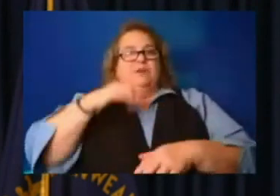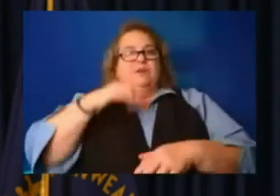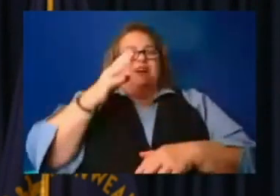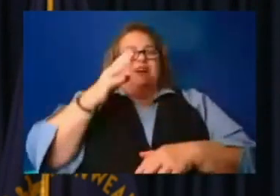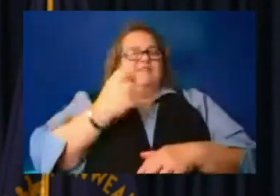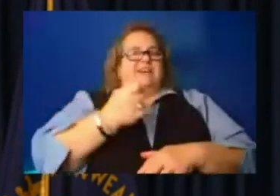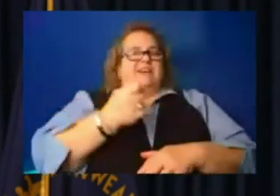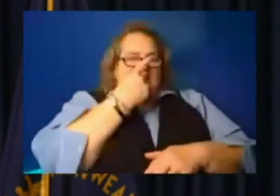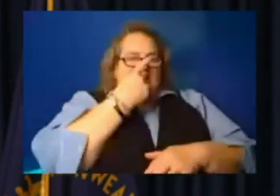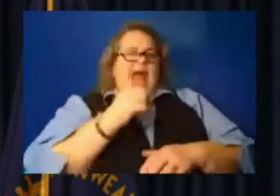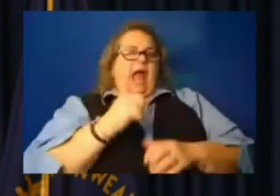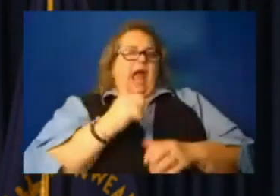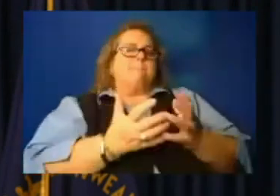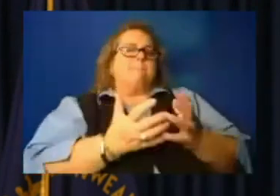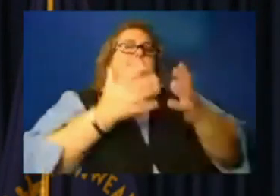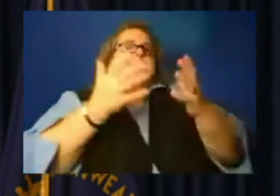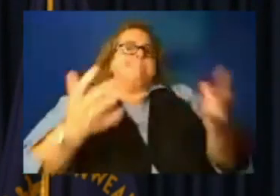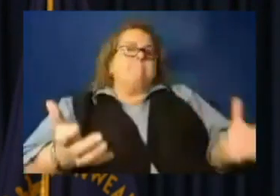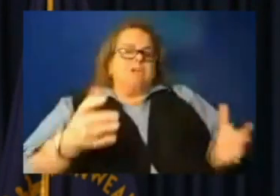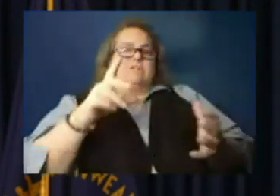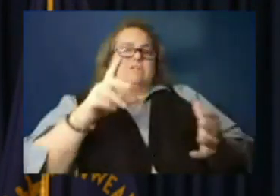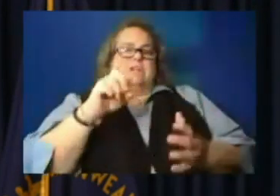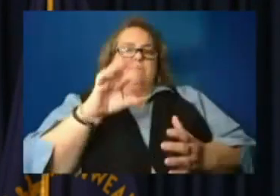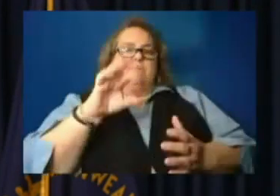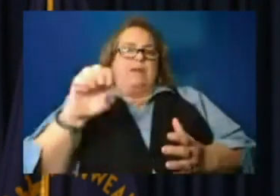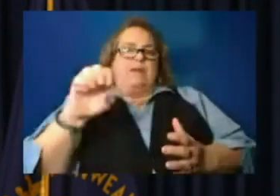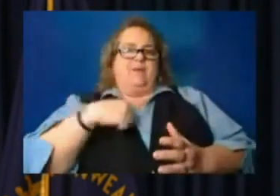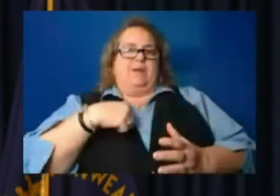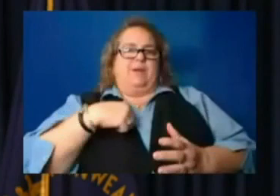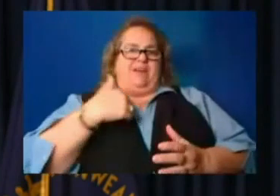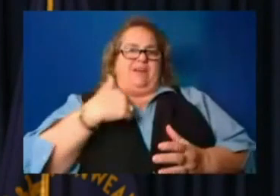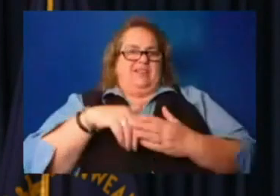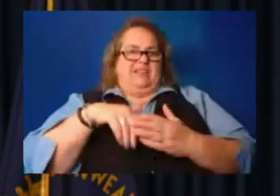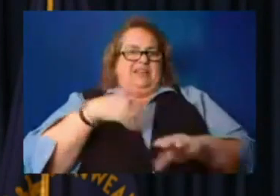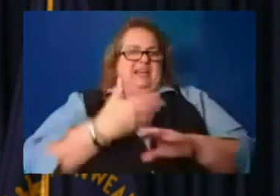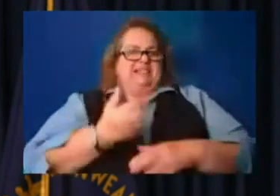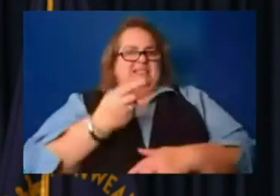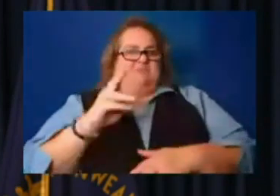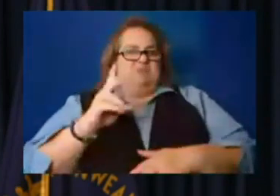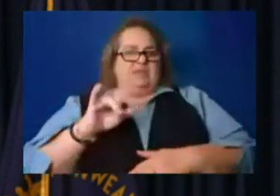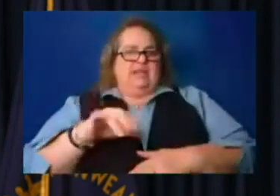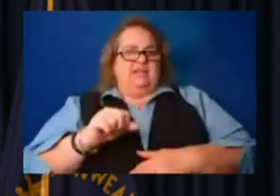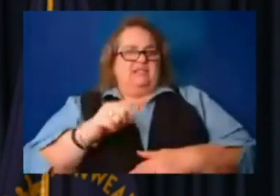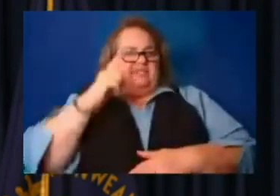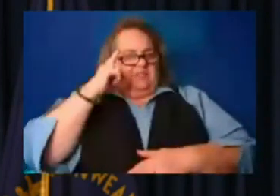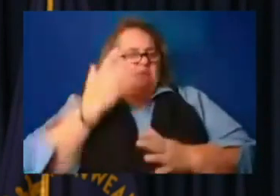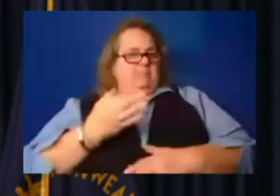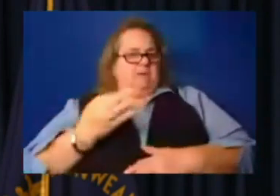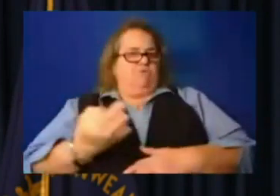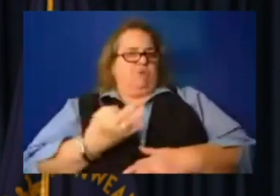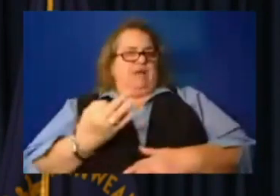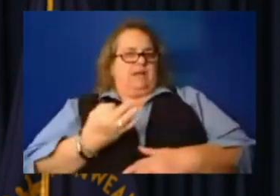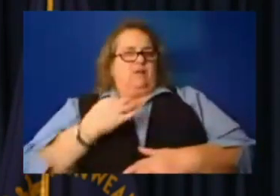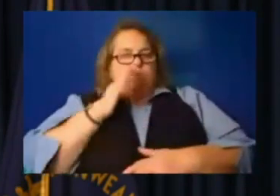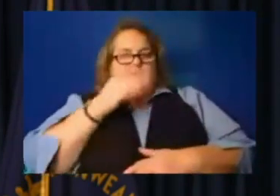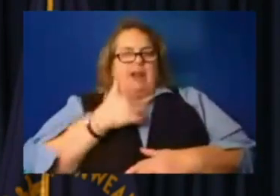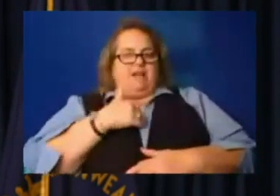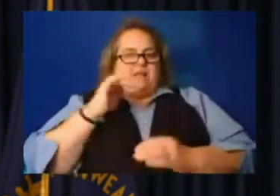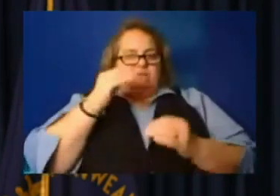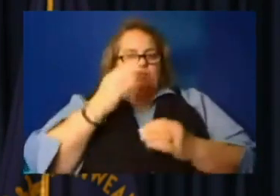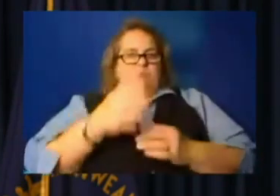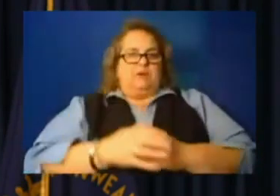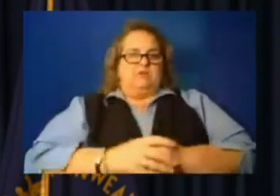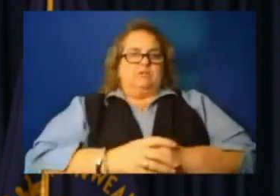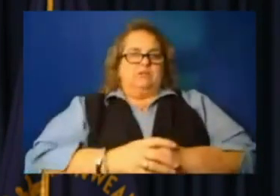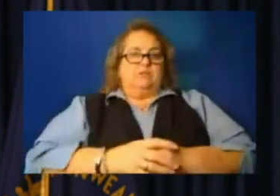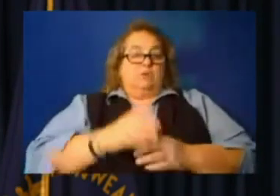uh, here in the next several days. I believe it's maybe, uh, Friday. Uh, it's going to be enormous, but we